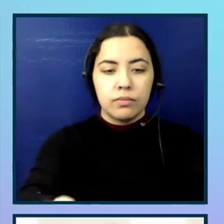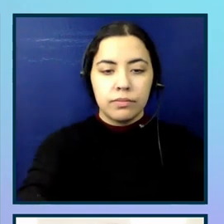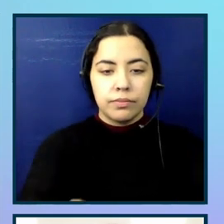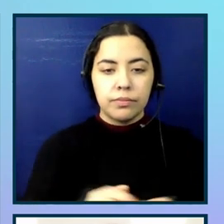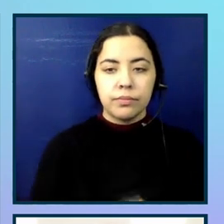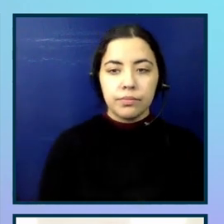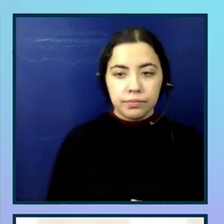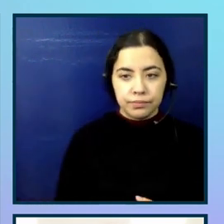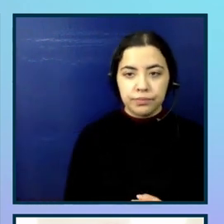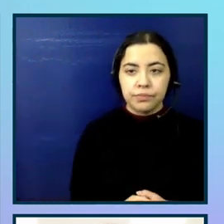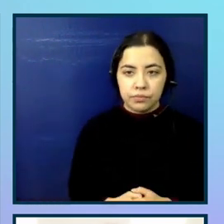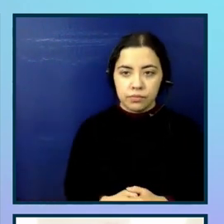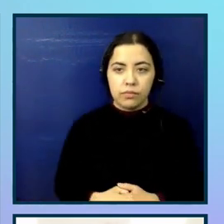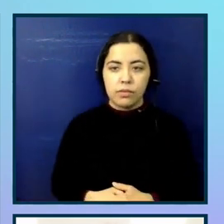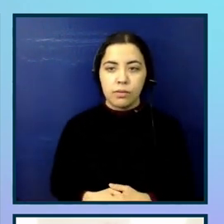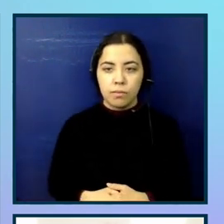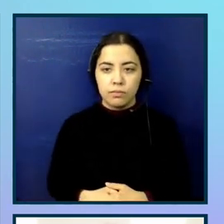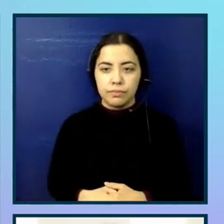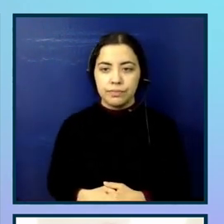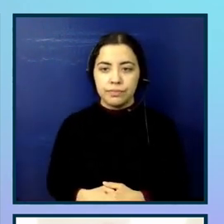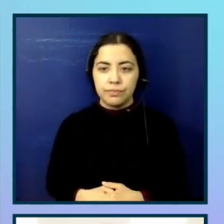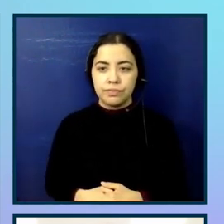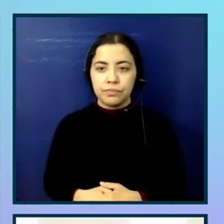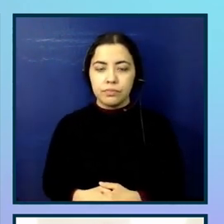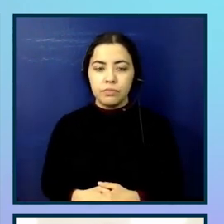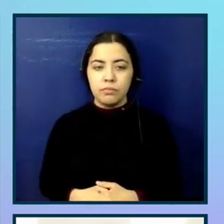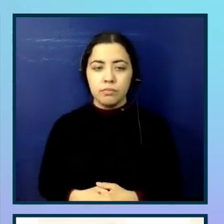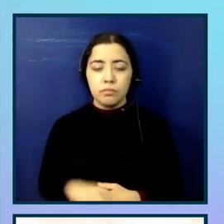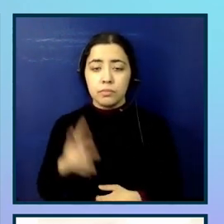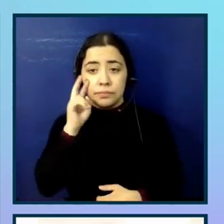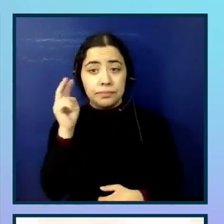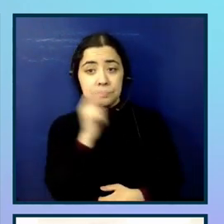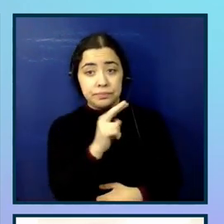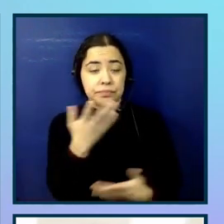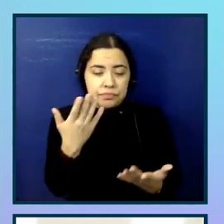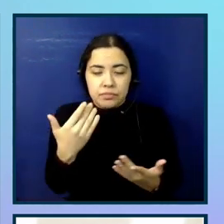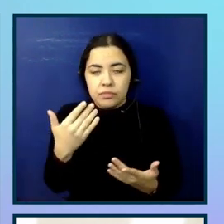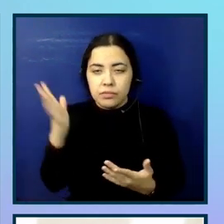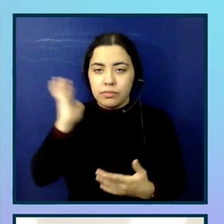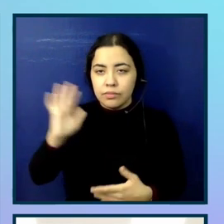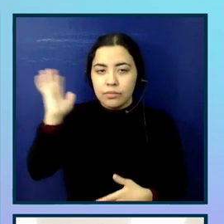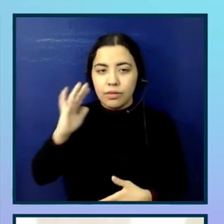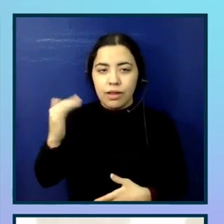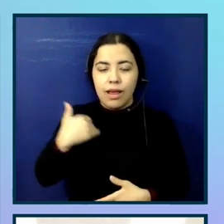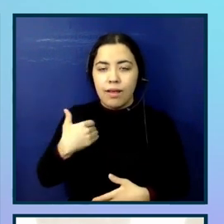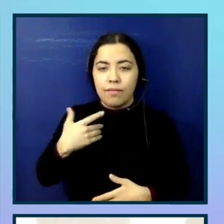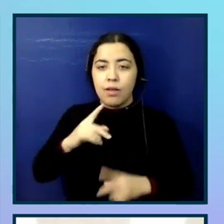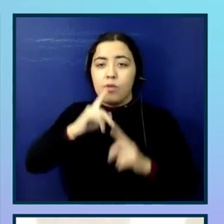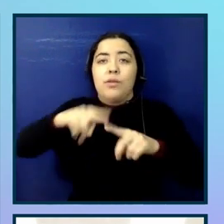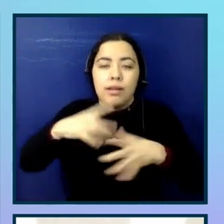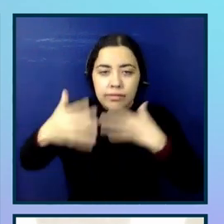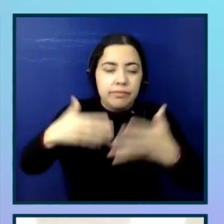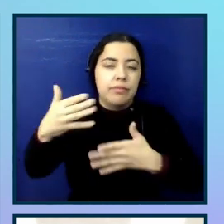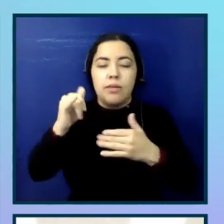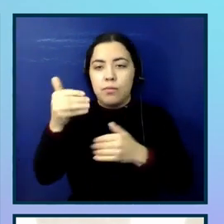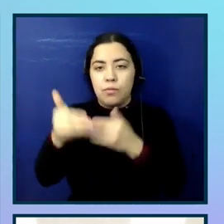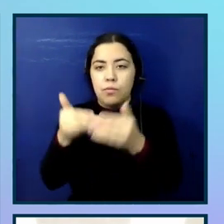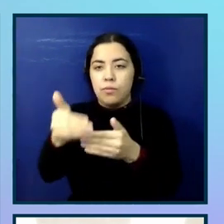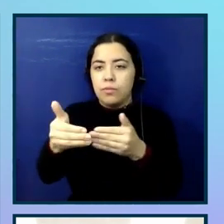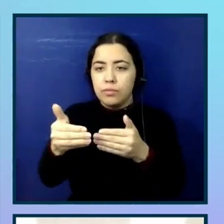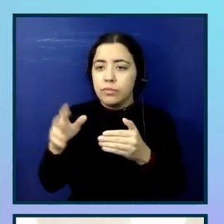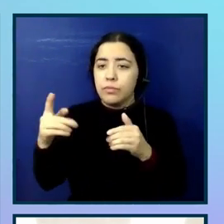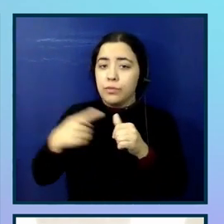Okay, so as you can tell, we were very much in a reactive process. At this point, we'd had our first